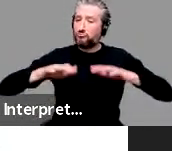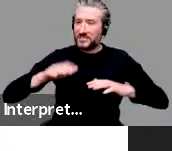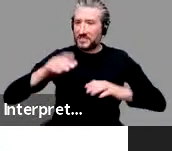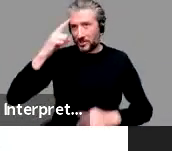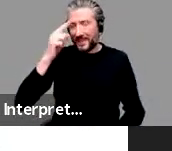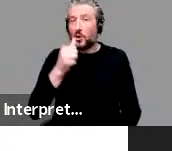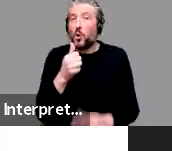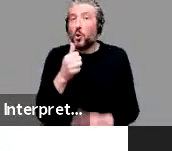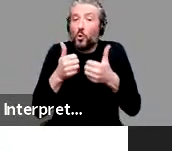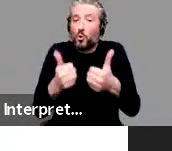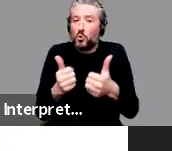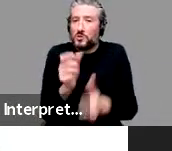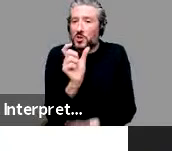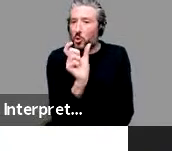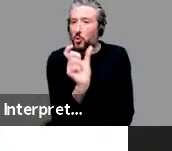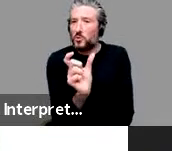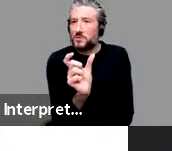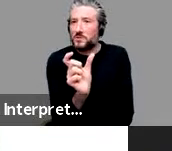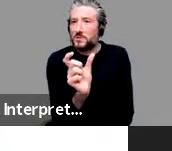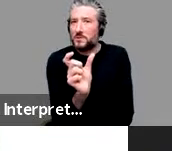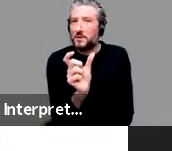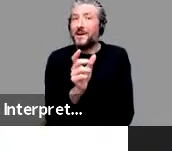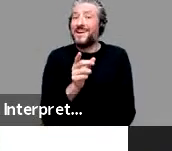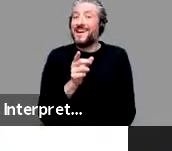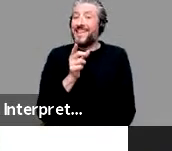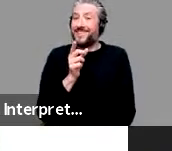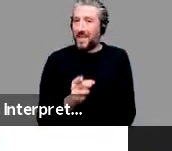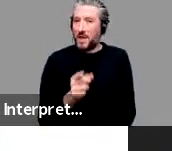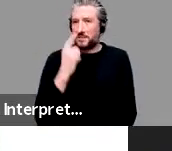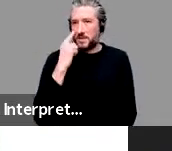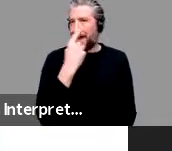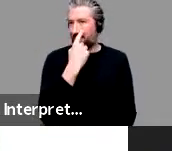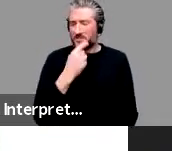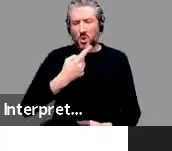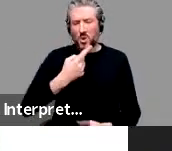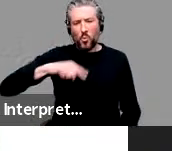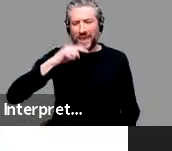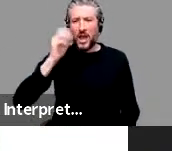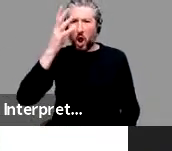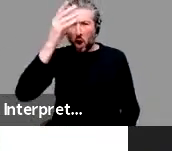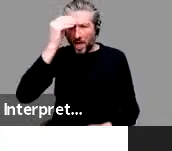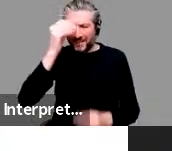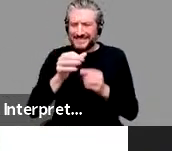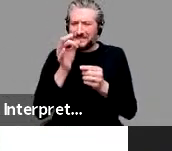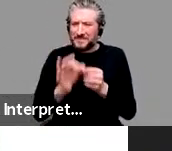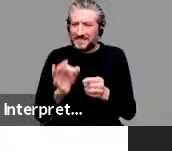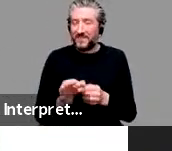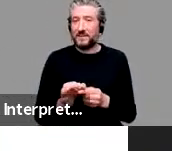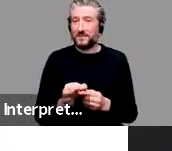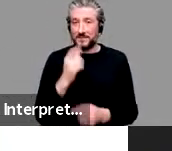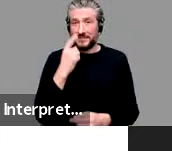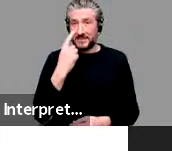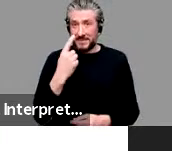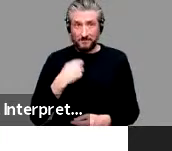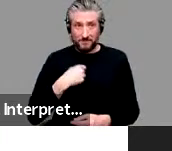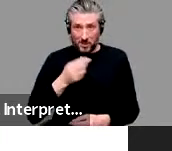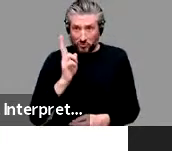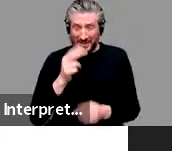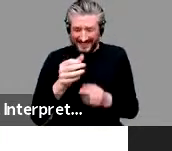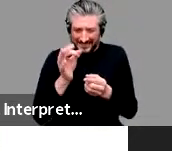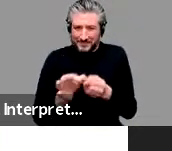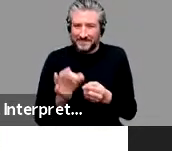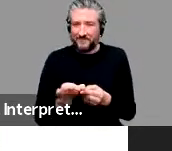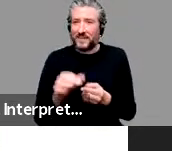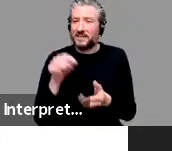And that's evidence that we do learn specifics again. So I'm hammering the same moral here. Nice is the most frequent